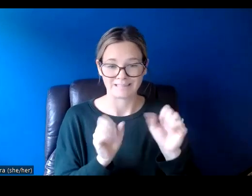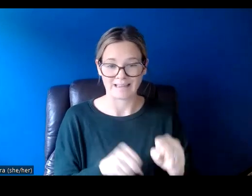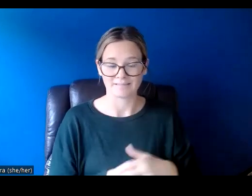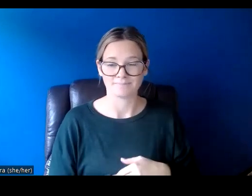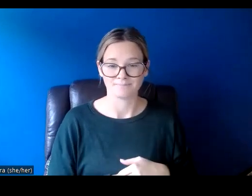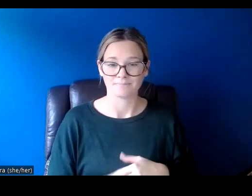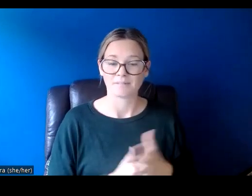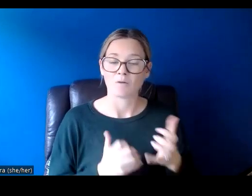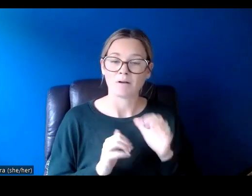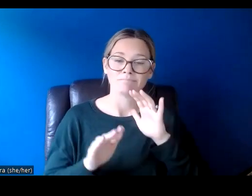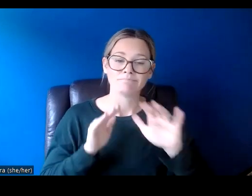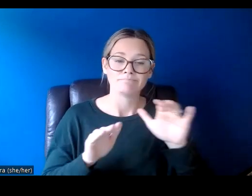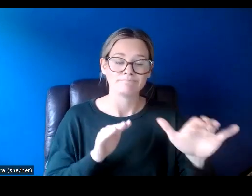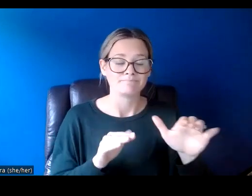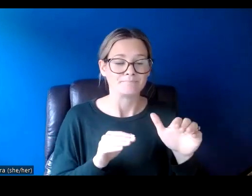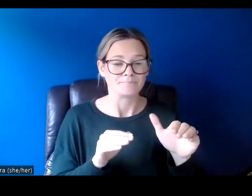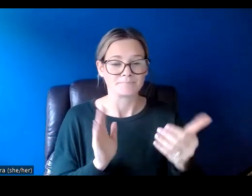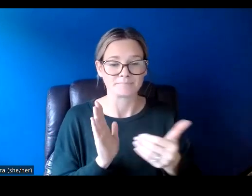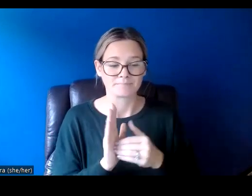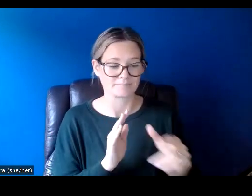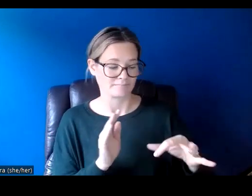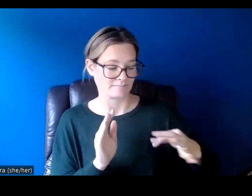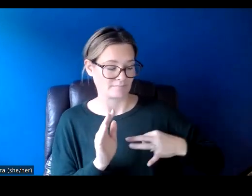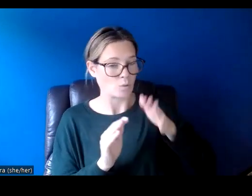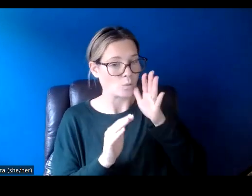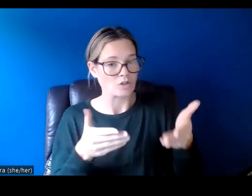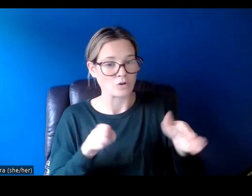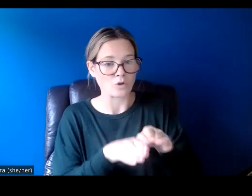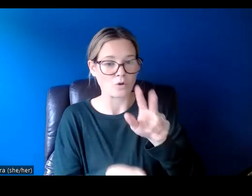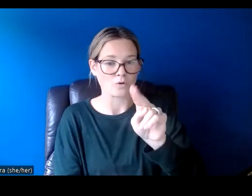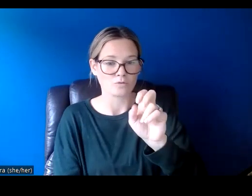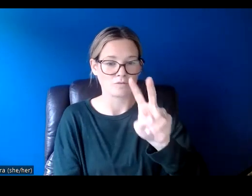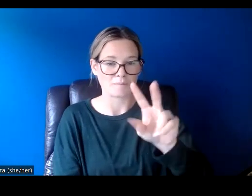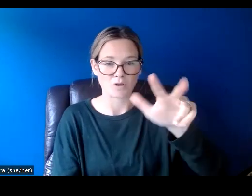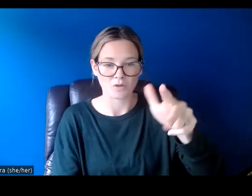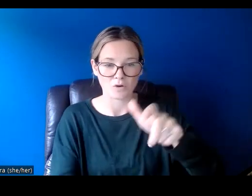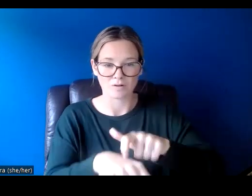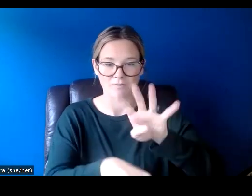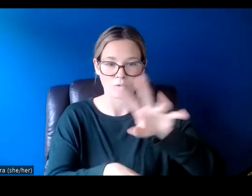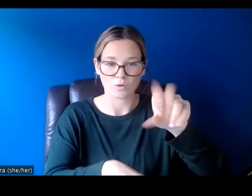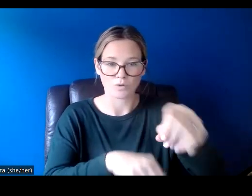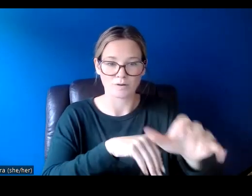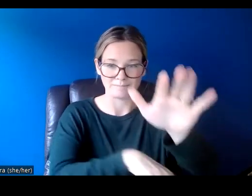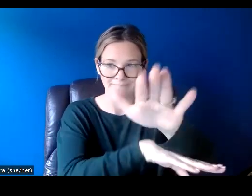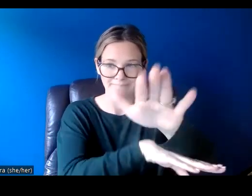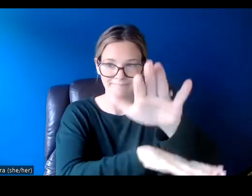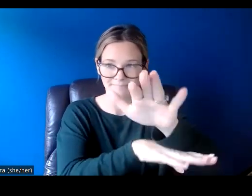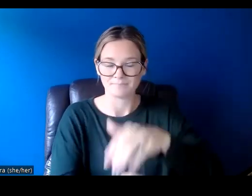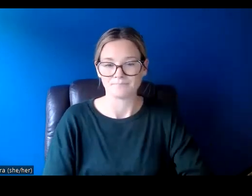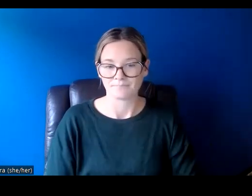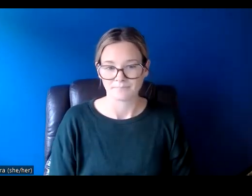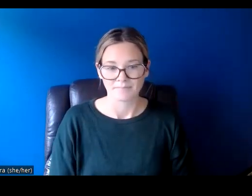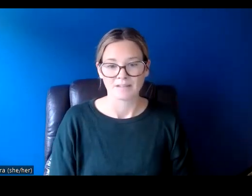just want to remind everyone that the applications close on November 3rd at 4 30 p.m. So